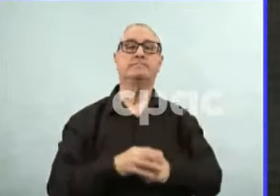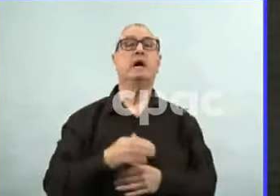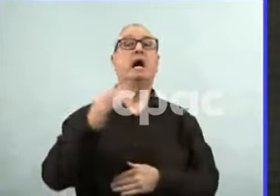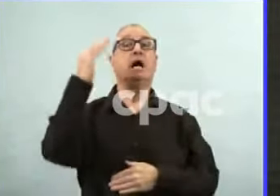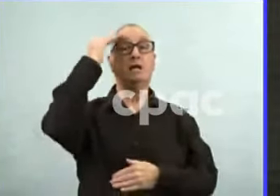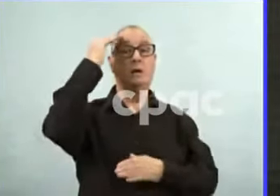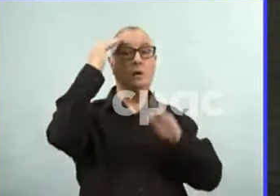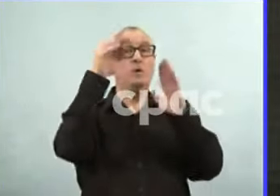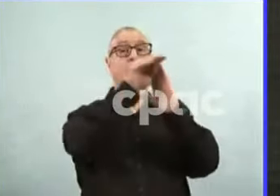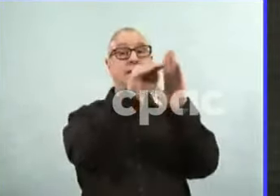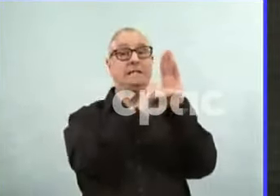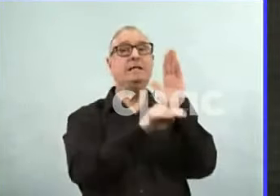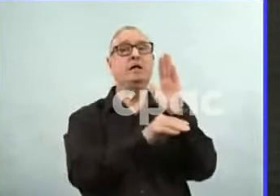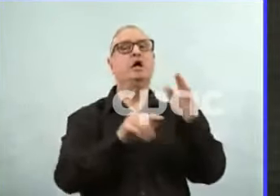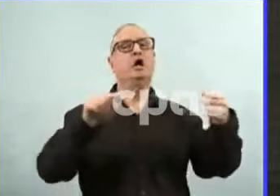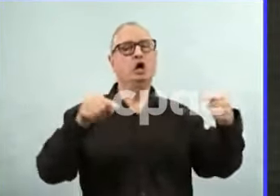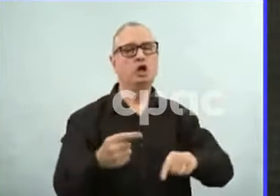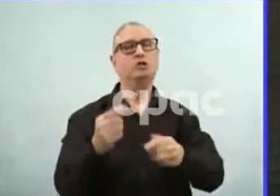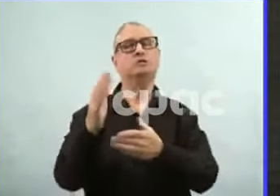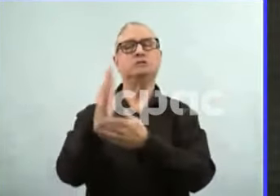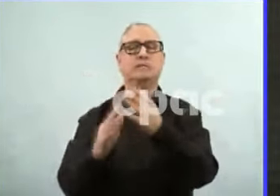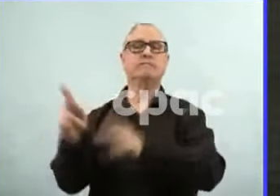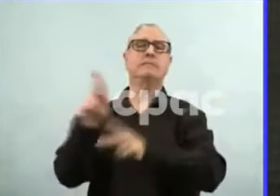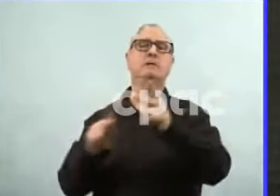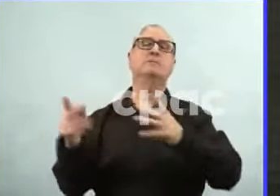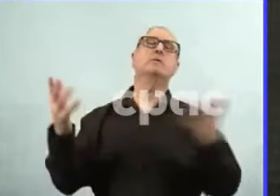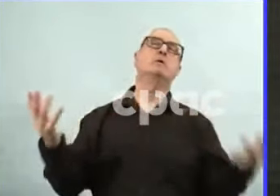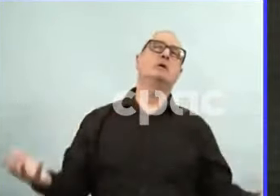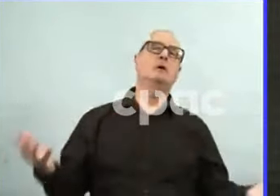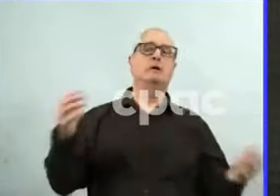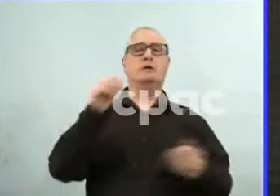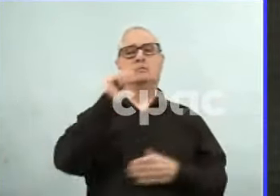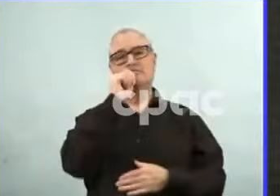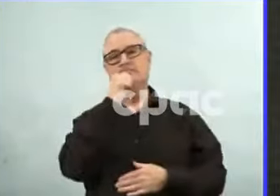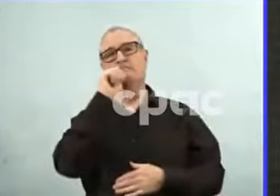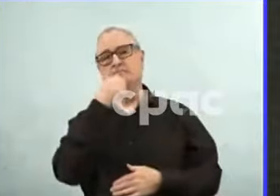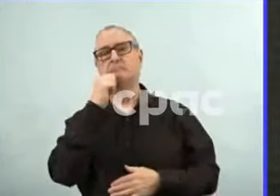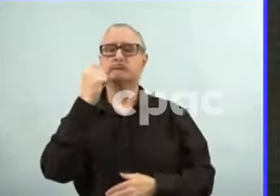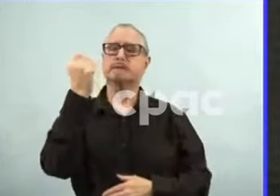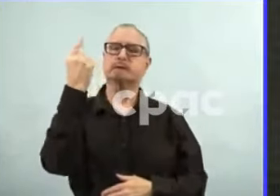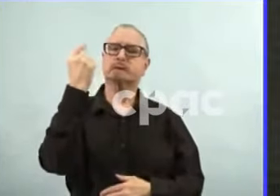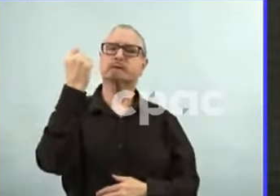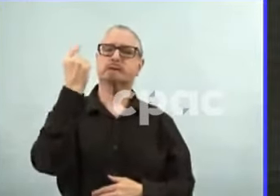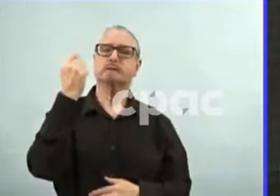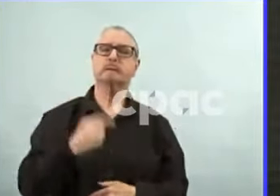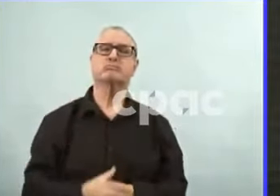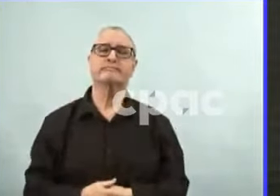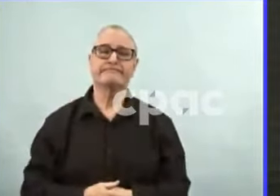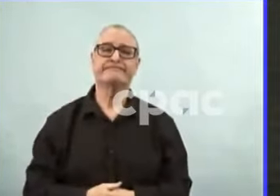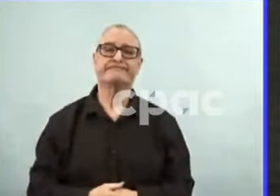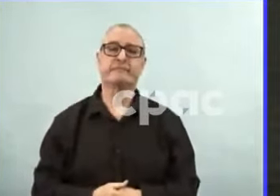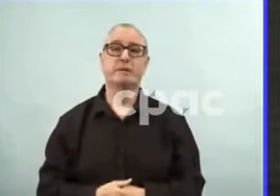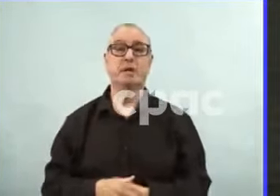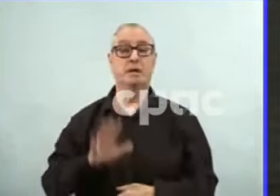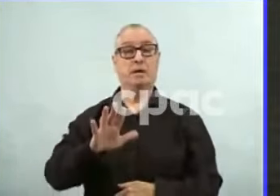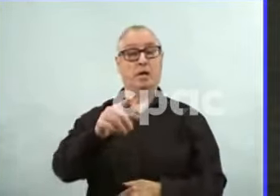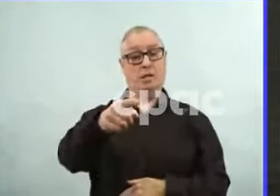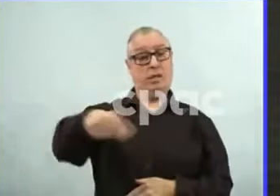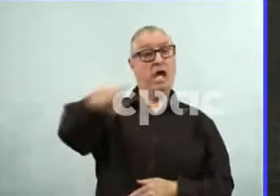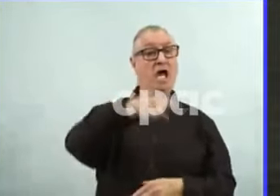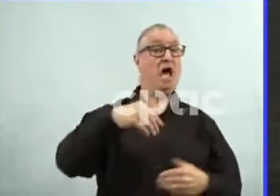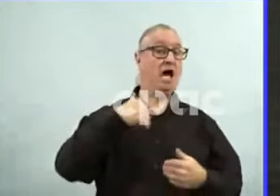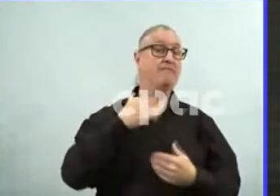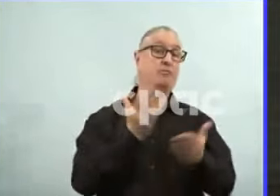that likely will continue to be caused for the short term here. We should acknowledge people's right to voice an opinion and to protest, but you shouldn't harm